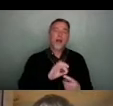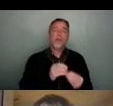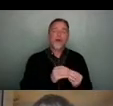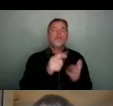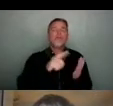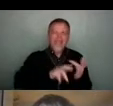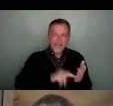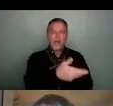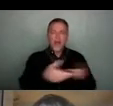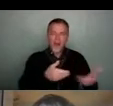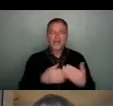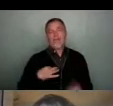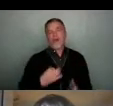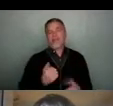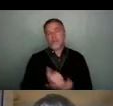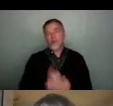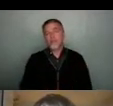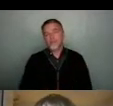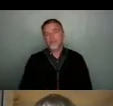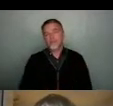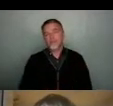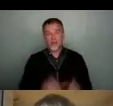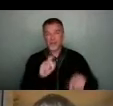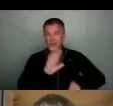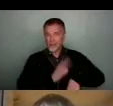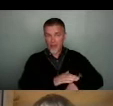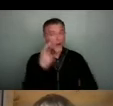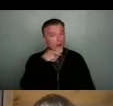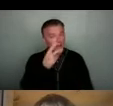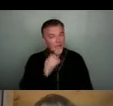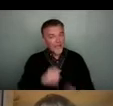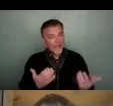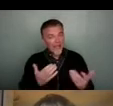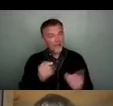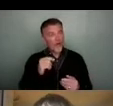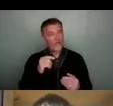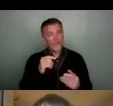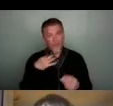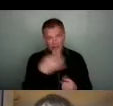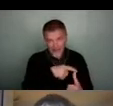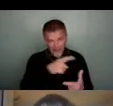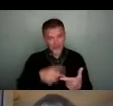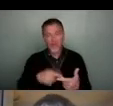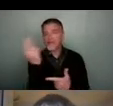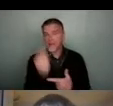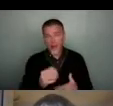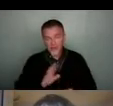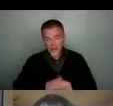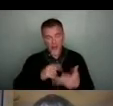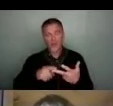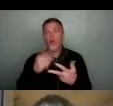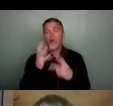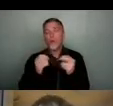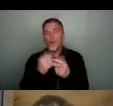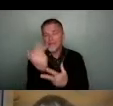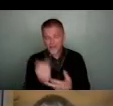and volunteer support. So that's people time, 120 days of in kind volunteers, design time, web designers, the